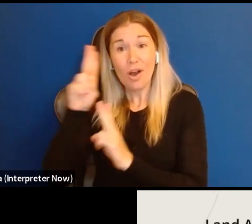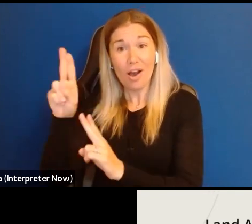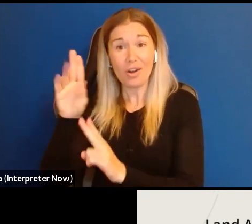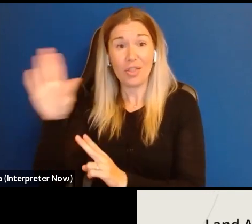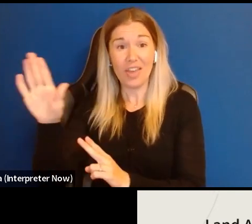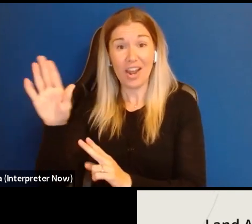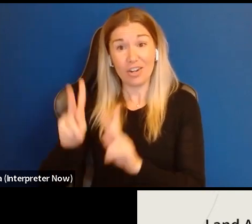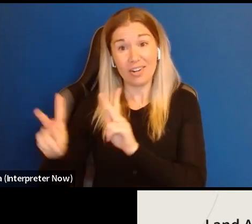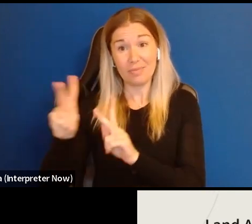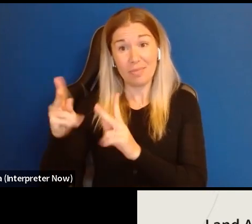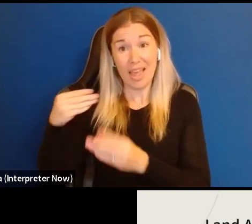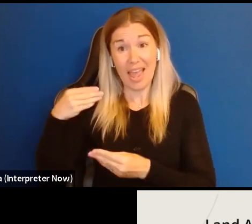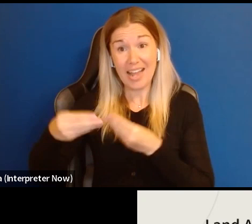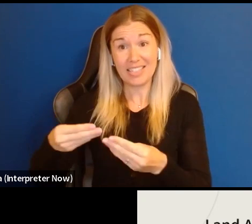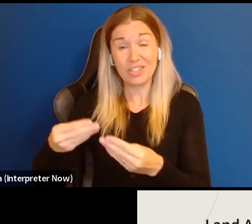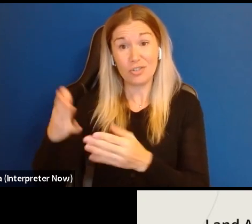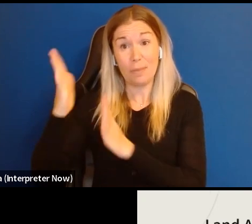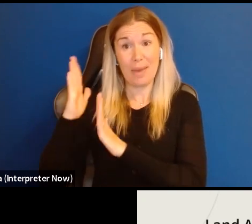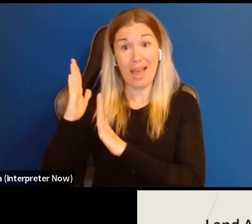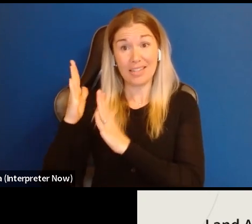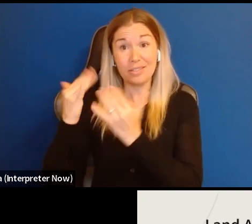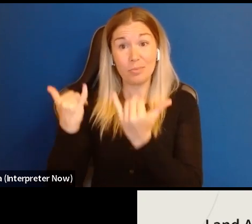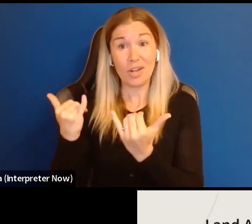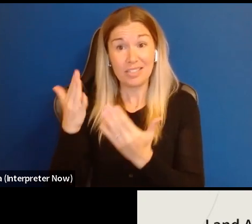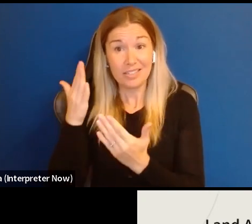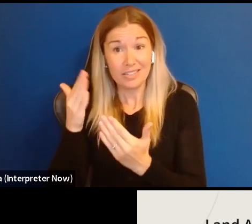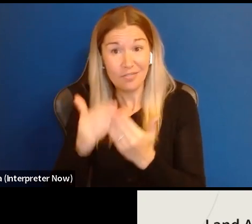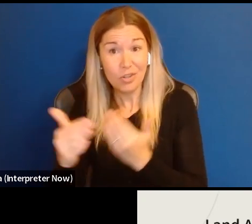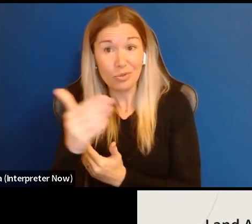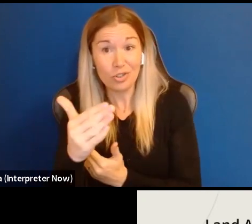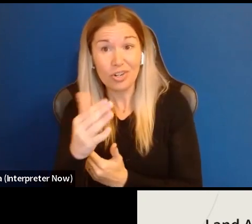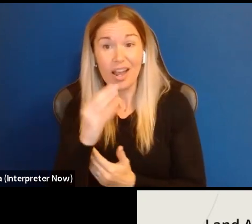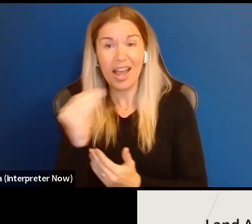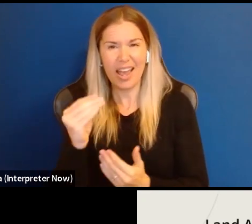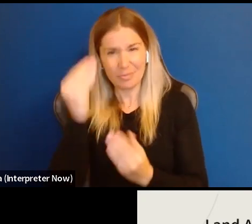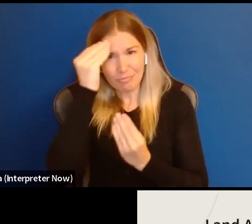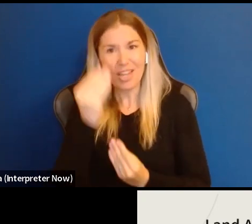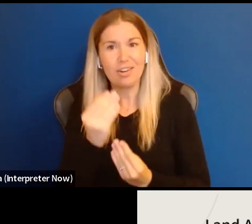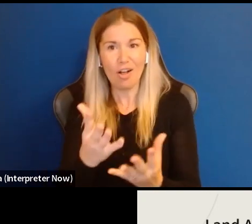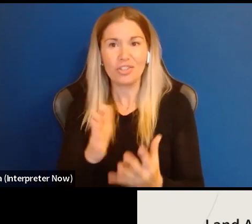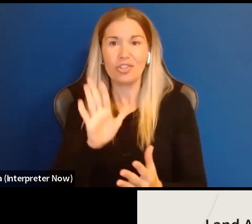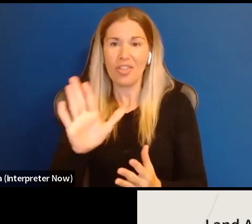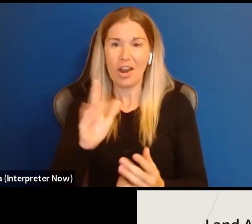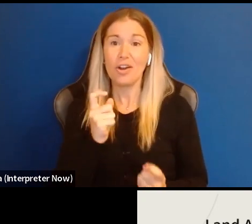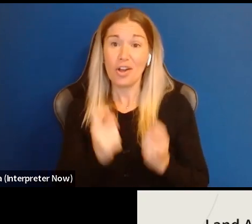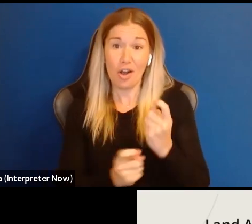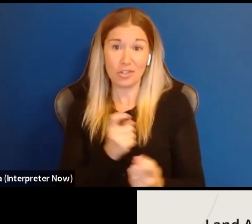and future, and recognize their continued existence and contributions to our society.